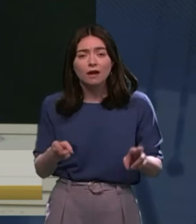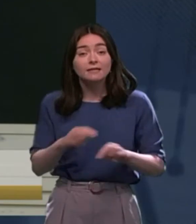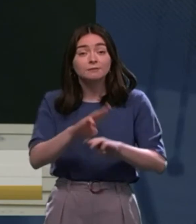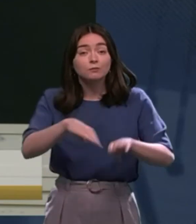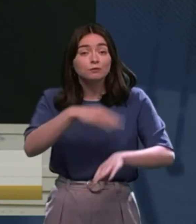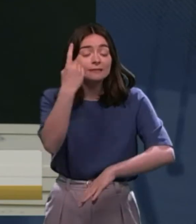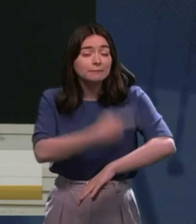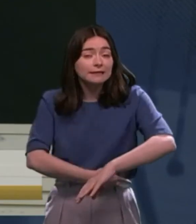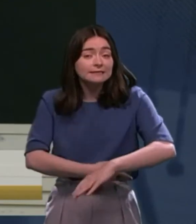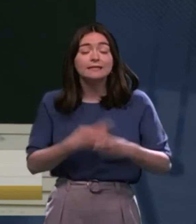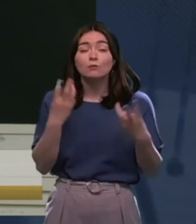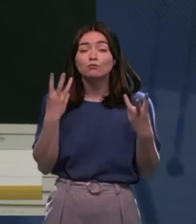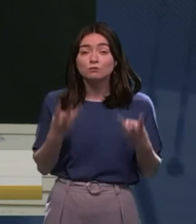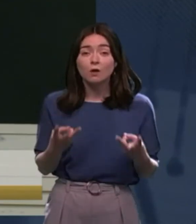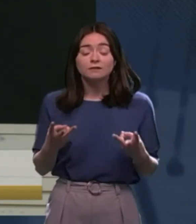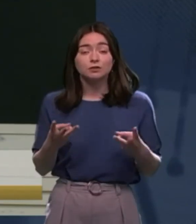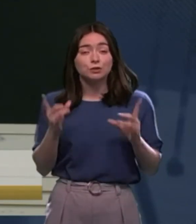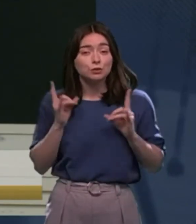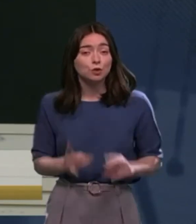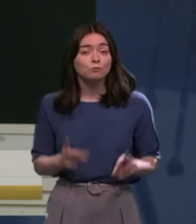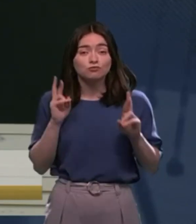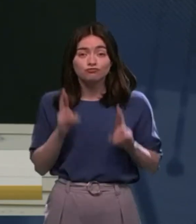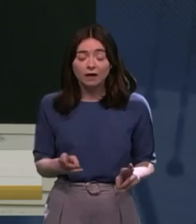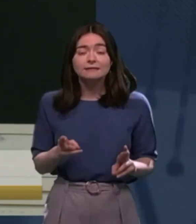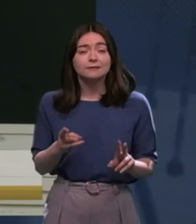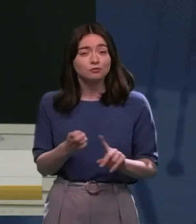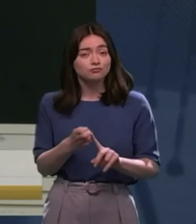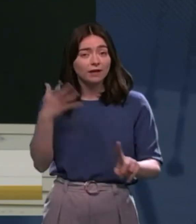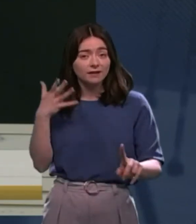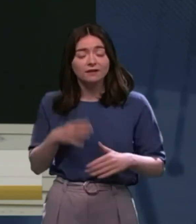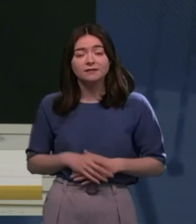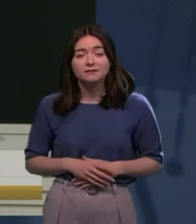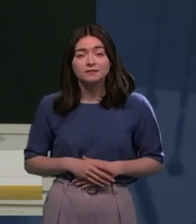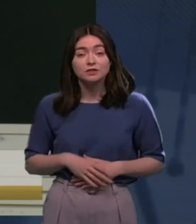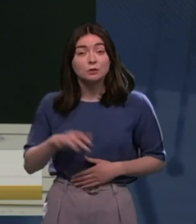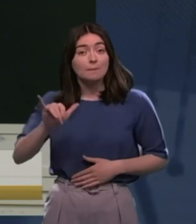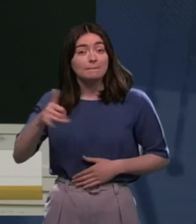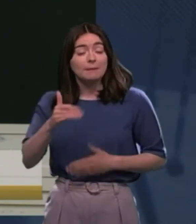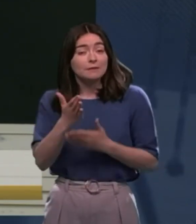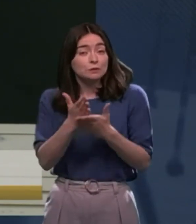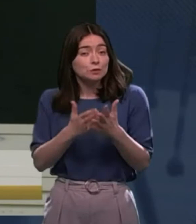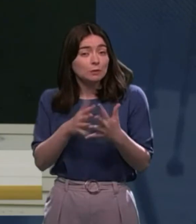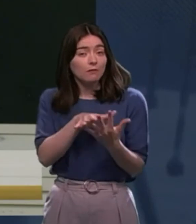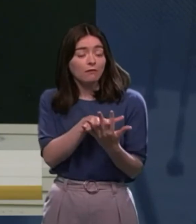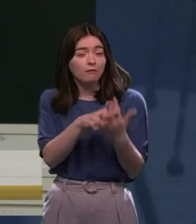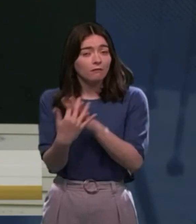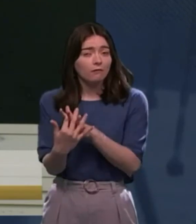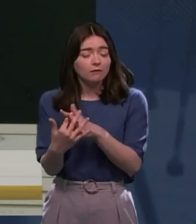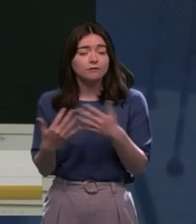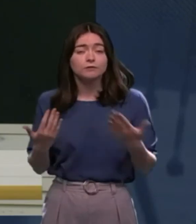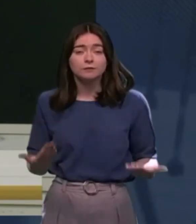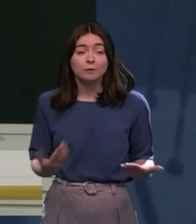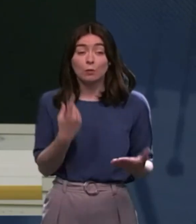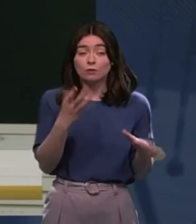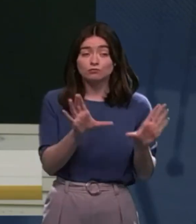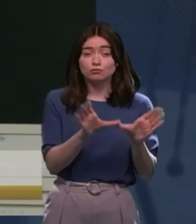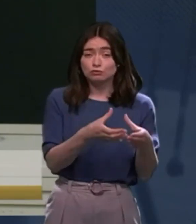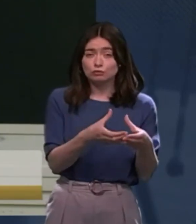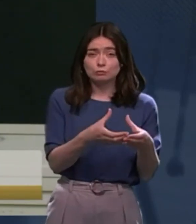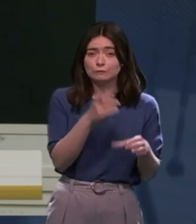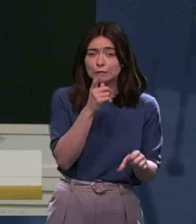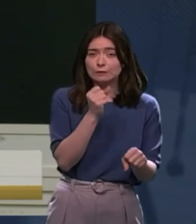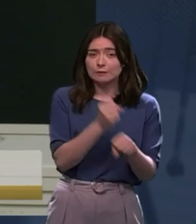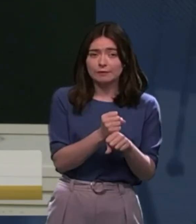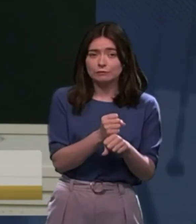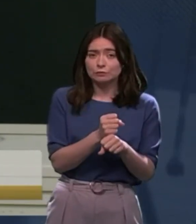disability, and we want to vindicate people's human rights. So there may be some confusion in what one group is saying, or